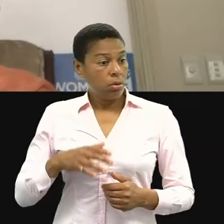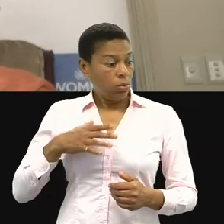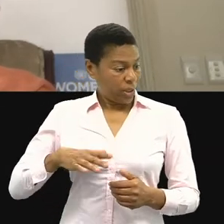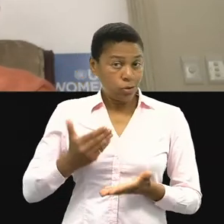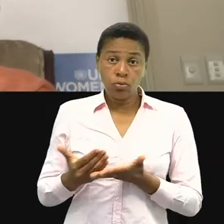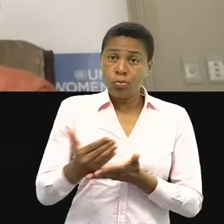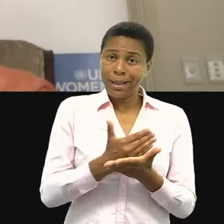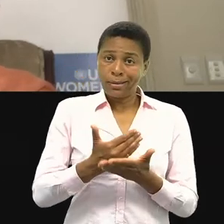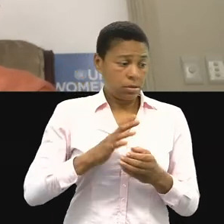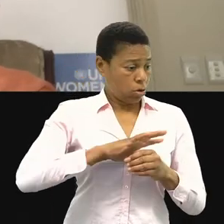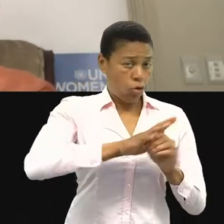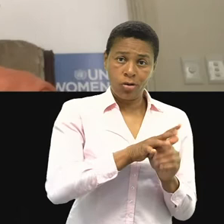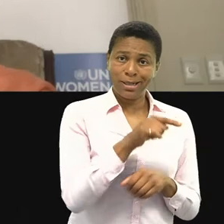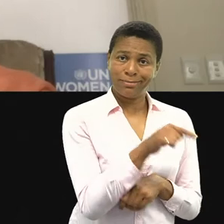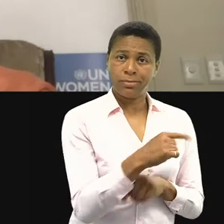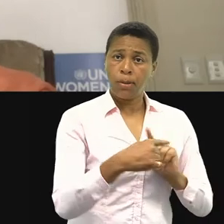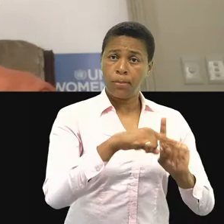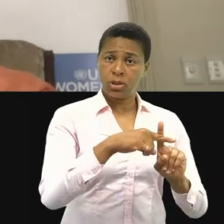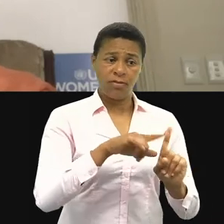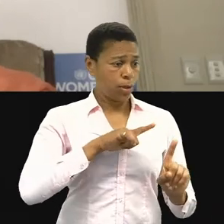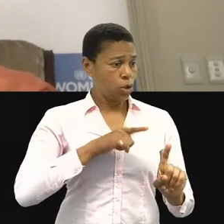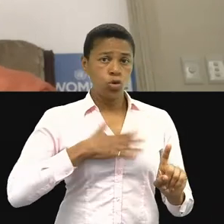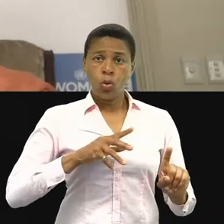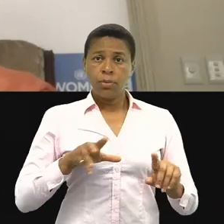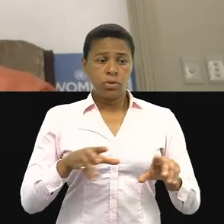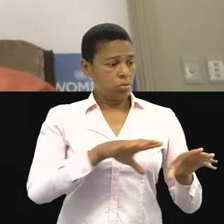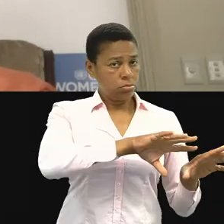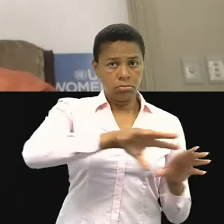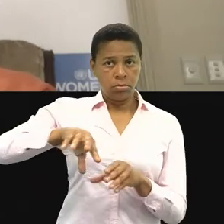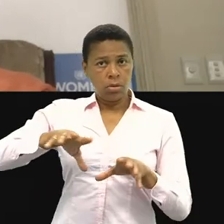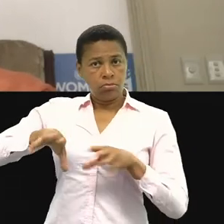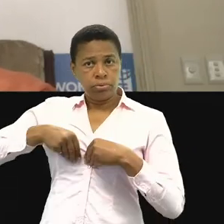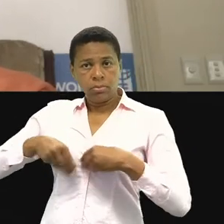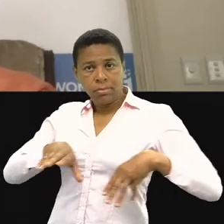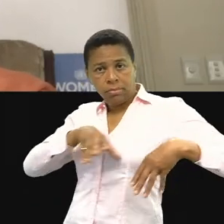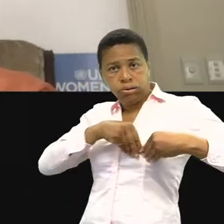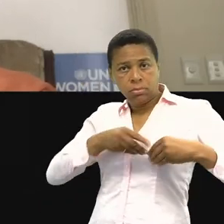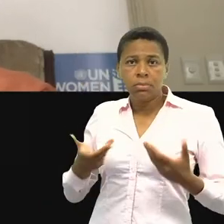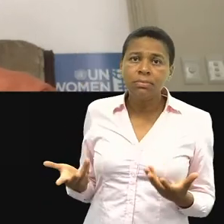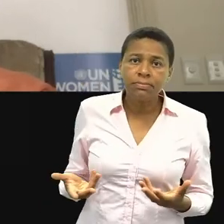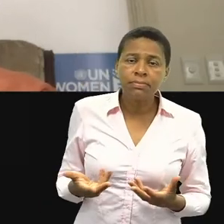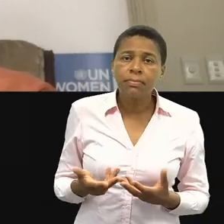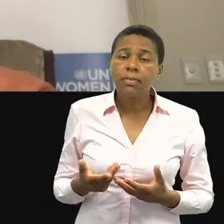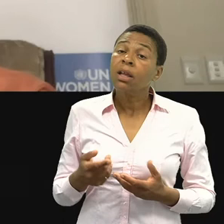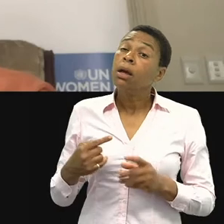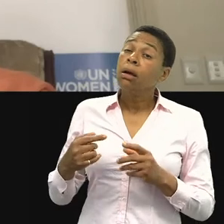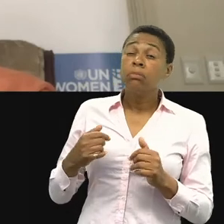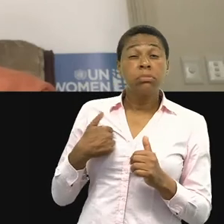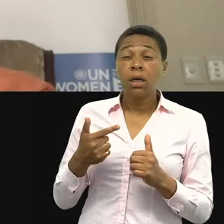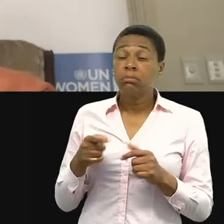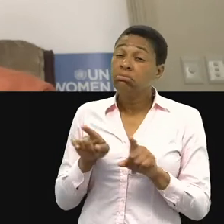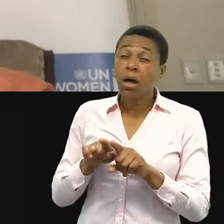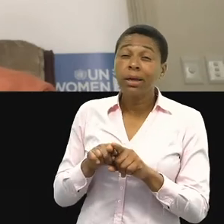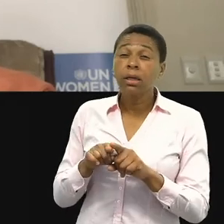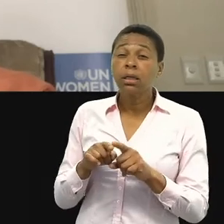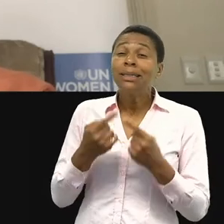COVID positive because you also don't want them to be infected. But again, like say her name, we have to call these